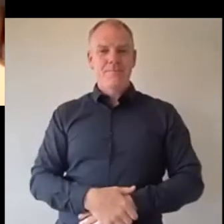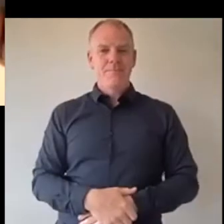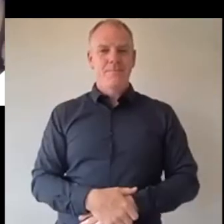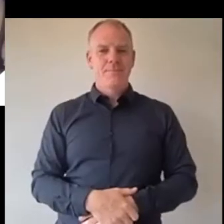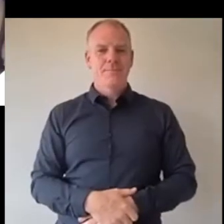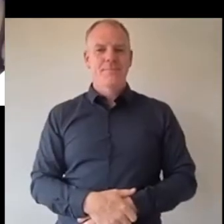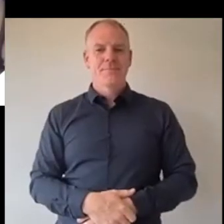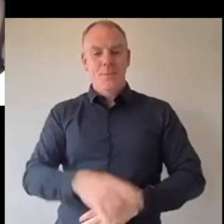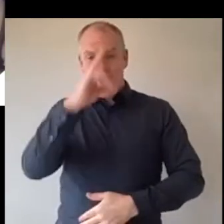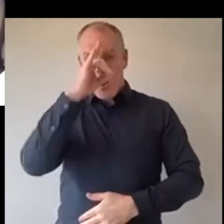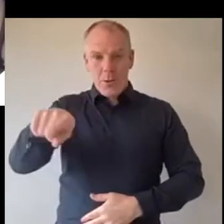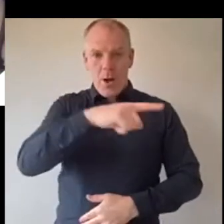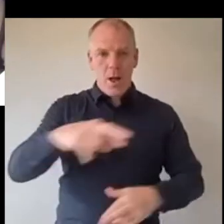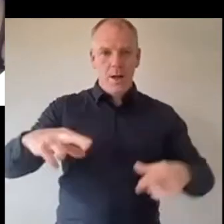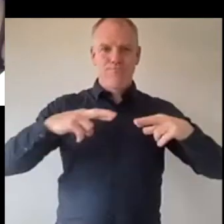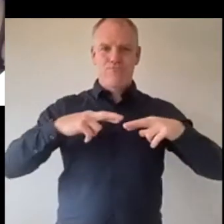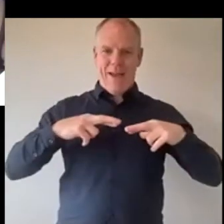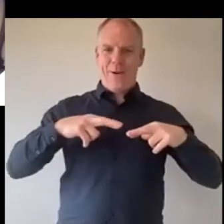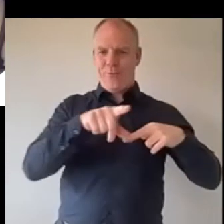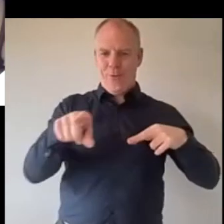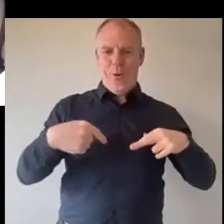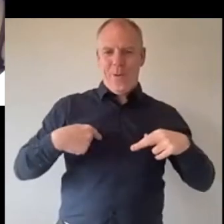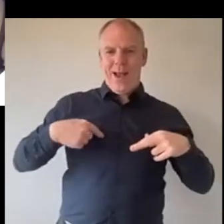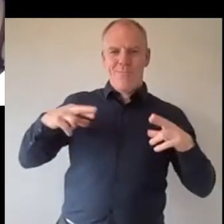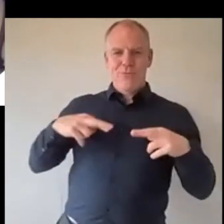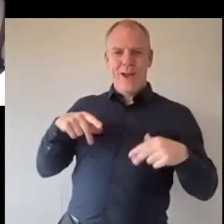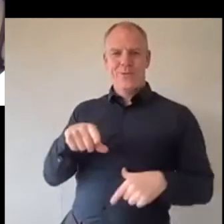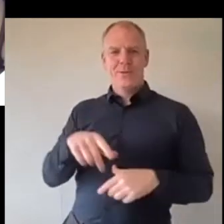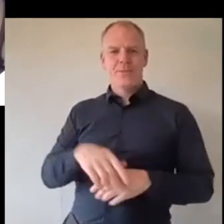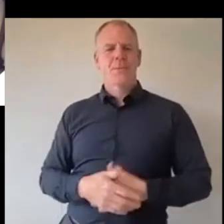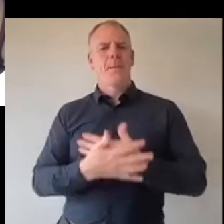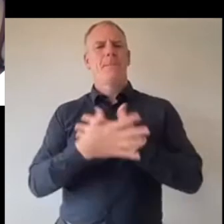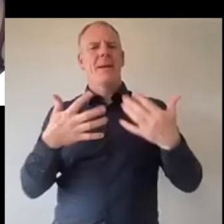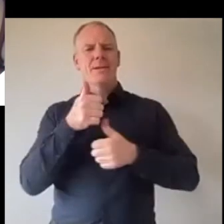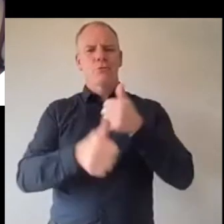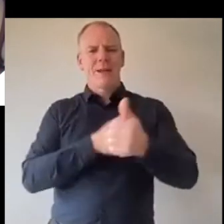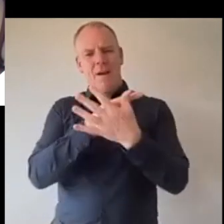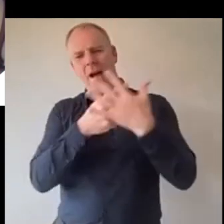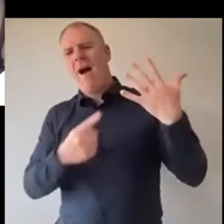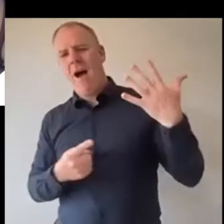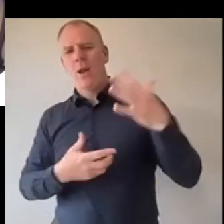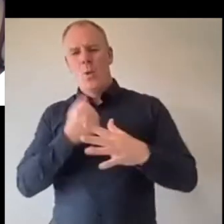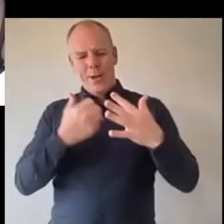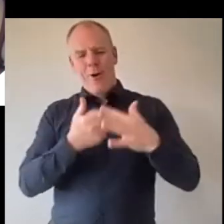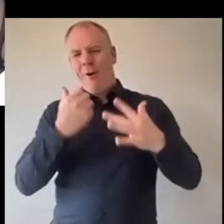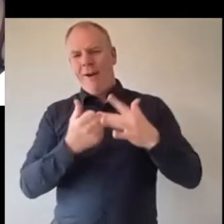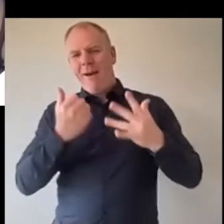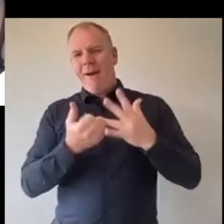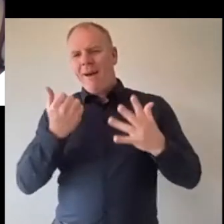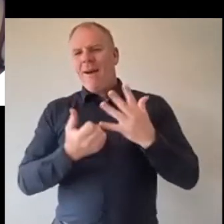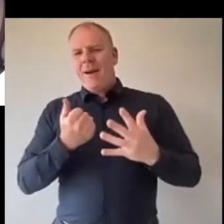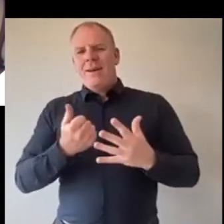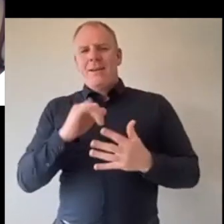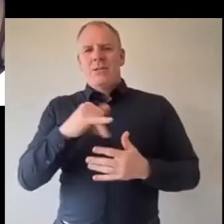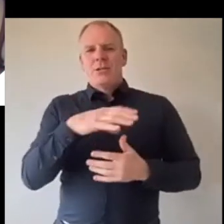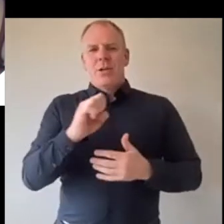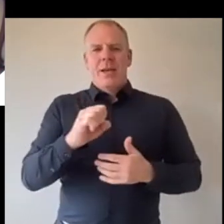I hope you're all very proud of her I know we are so um a big congratulations to all our winners Dave, Jake, Shakira, Lauren